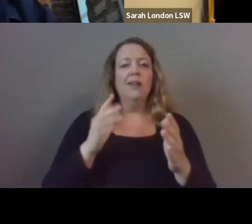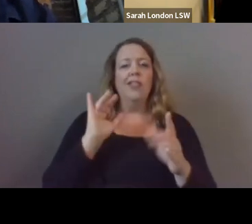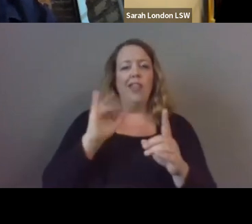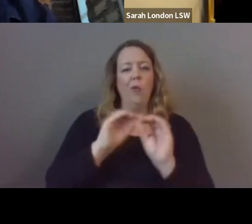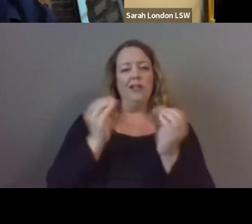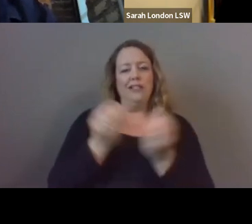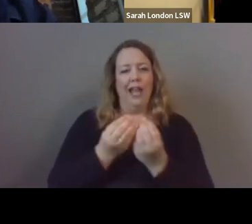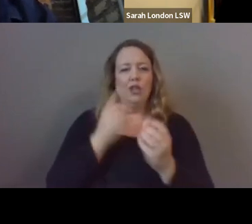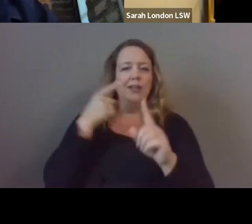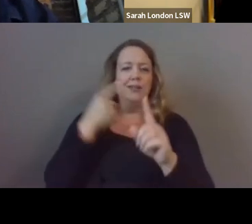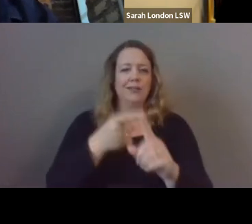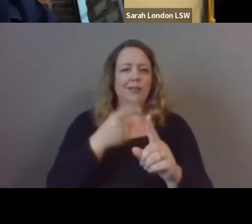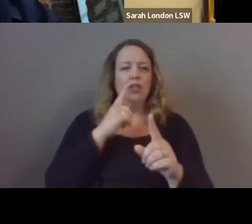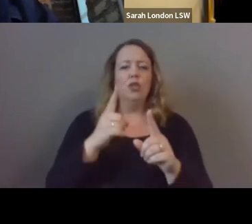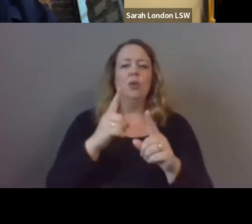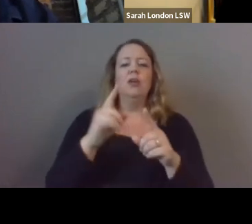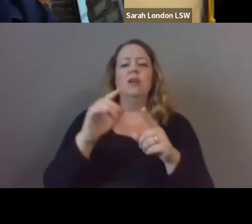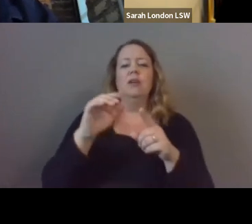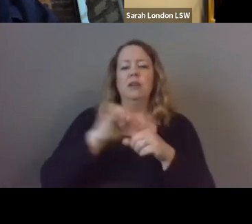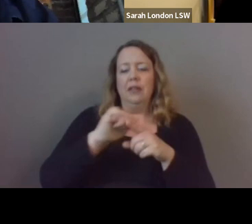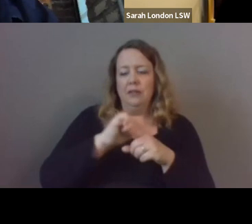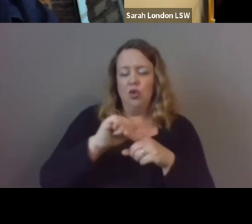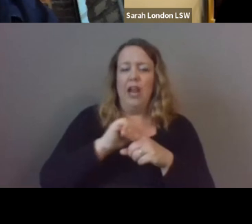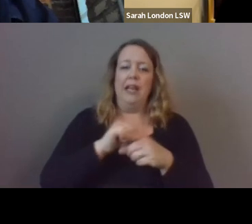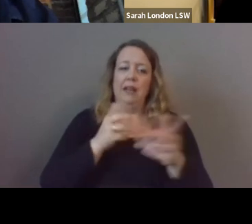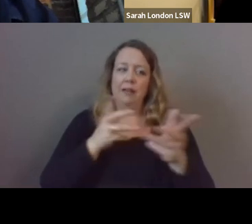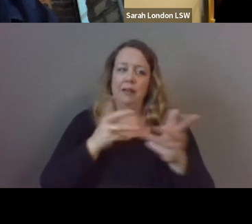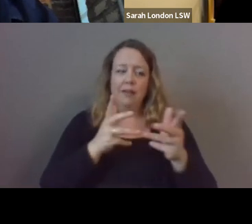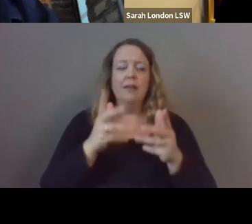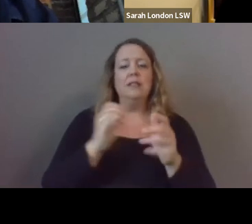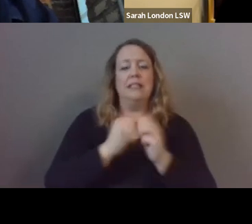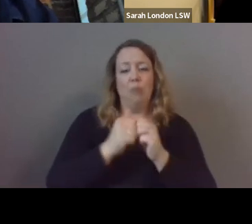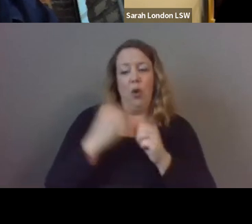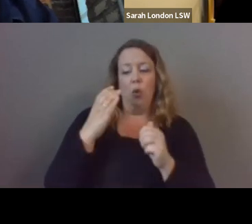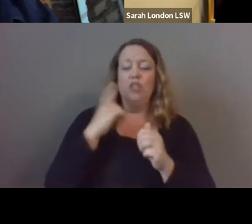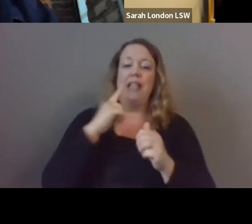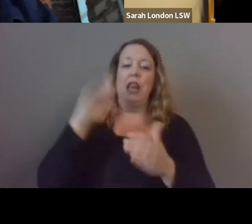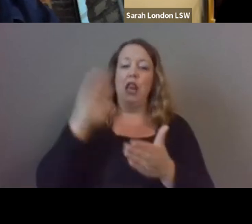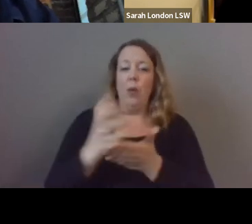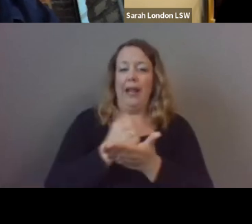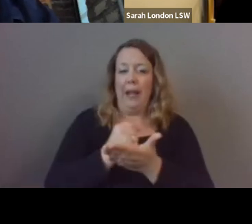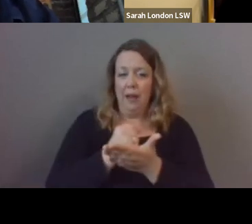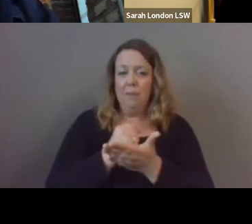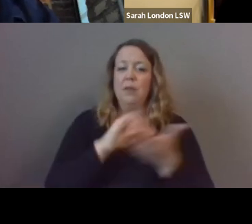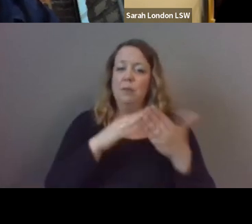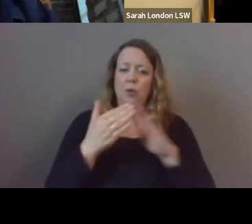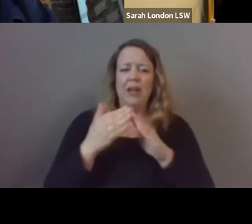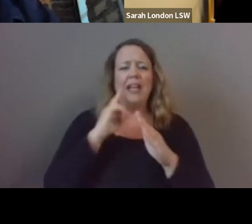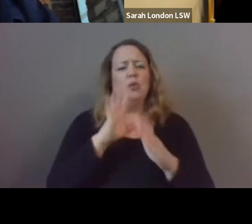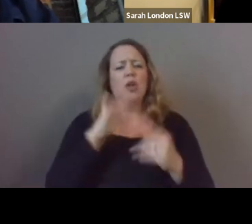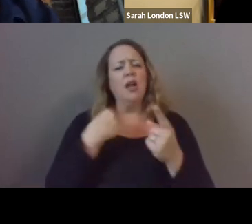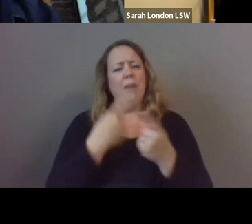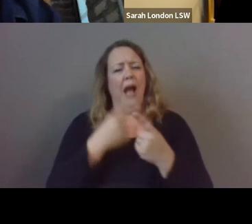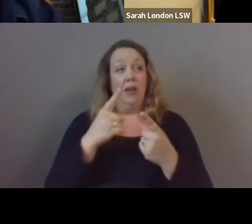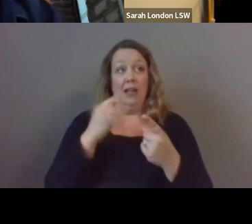training and supporting sports coaches in low-income communities can you talk a little bit about the difference that high quality coaches can make in